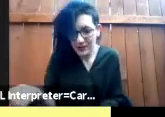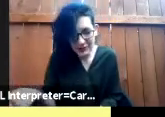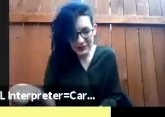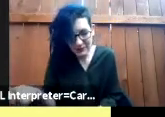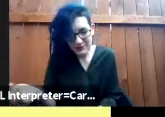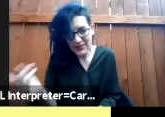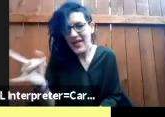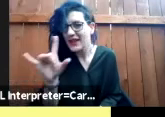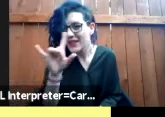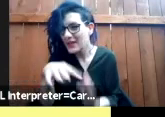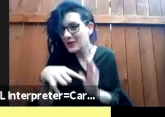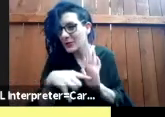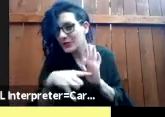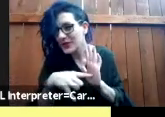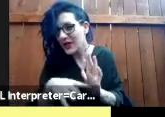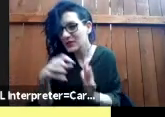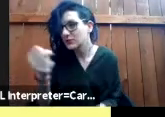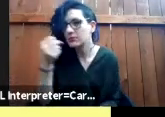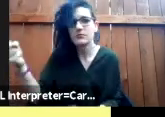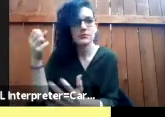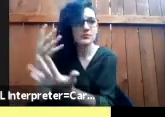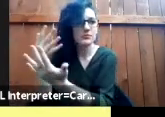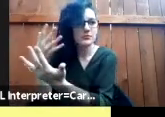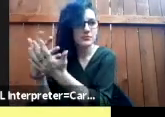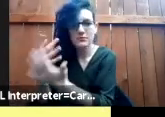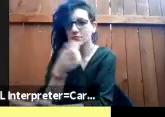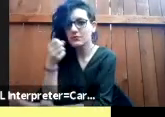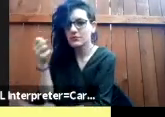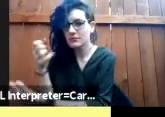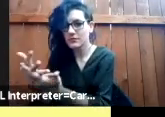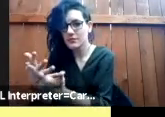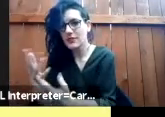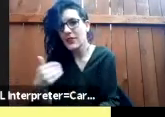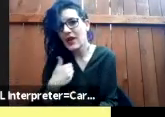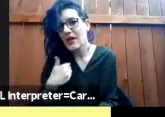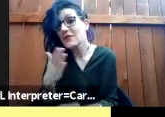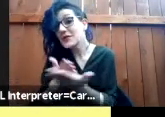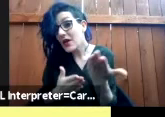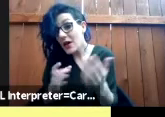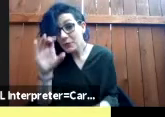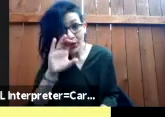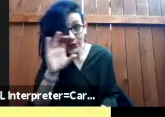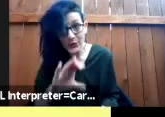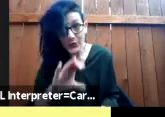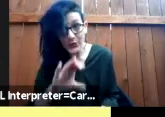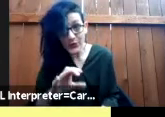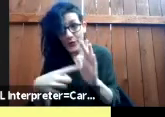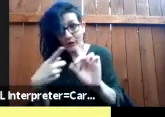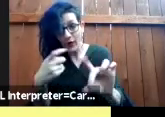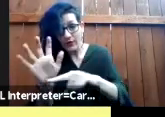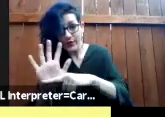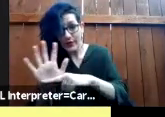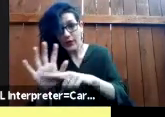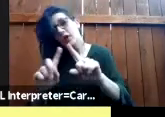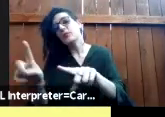we I I have some images of a cartoon that I'll show you in a second but what this cartoon